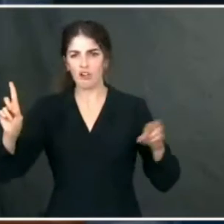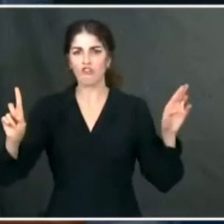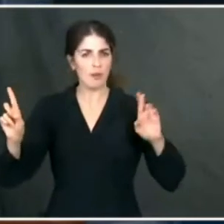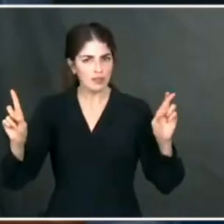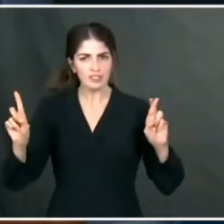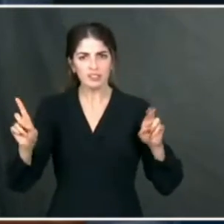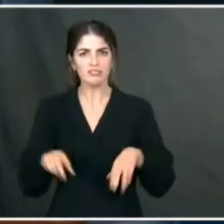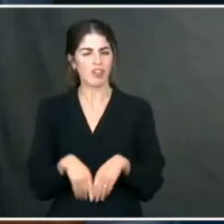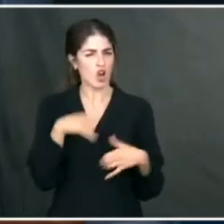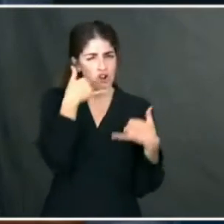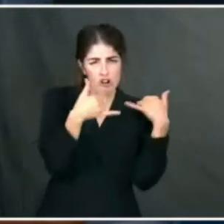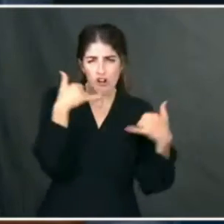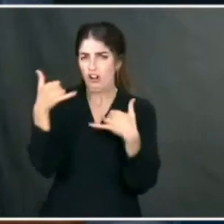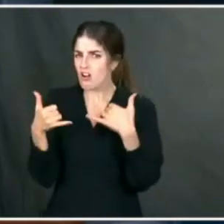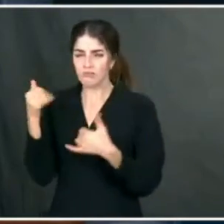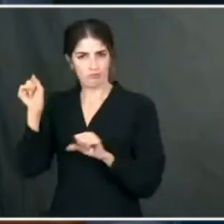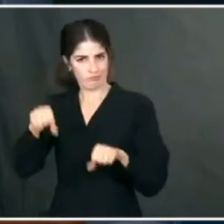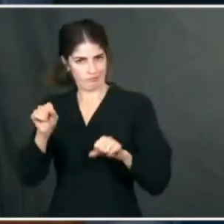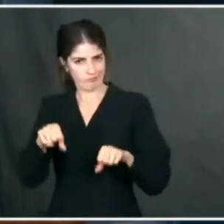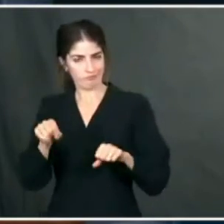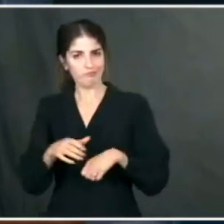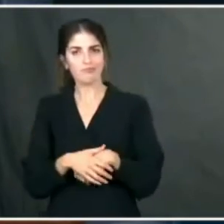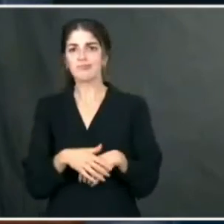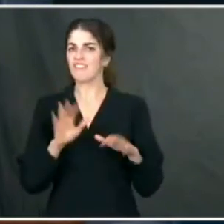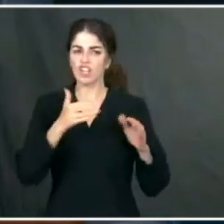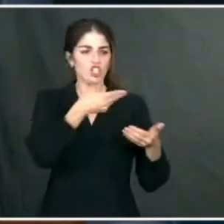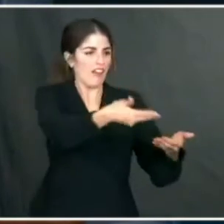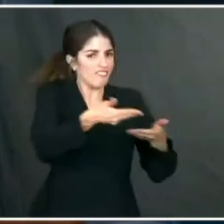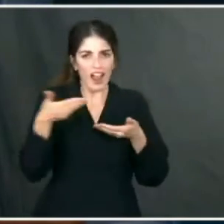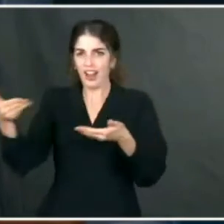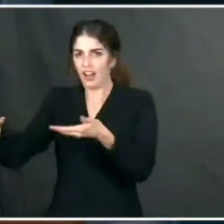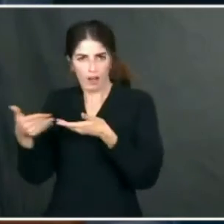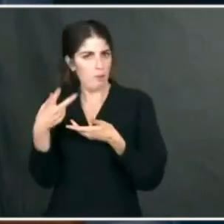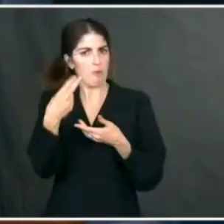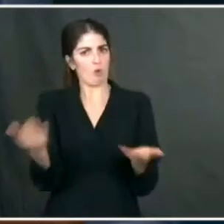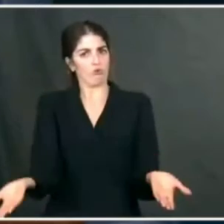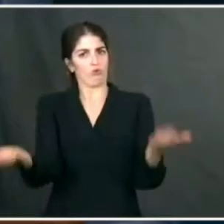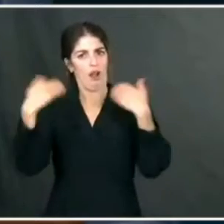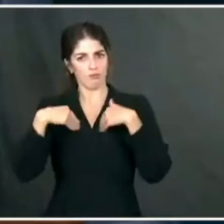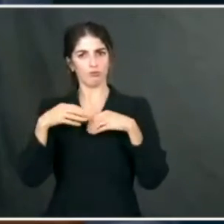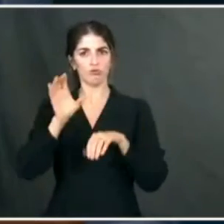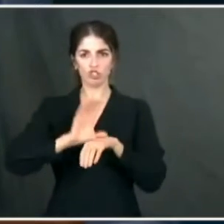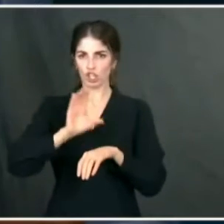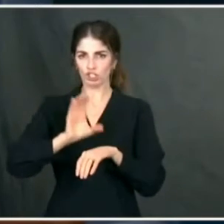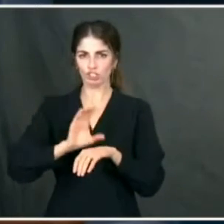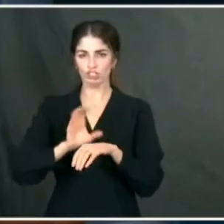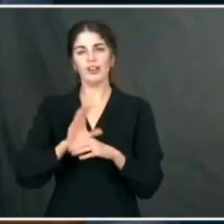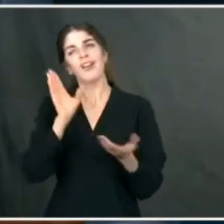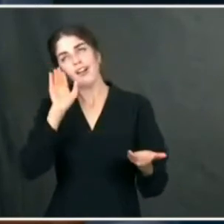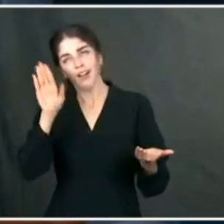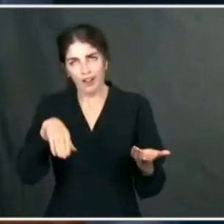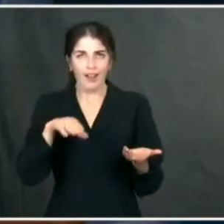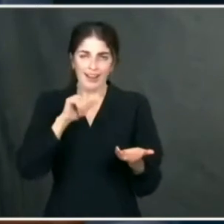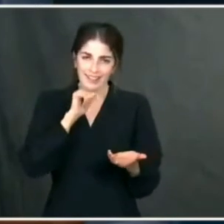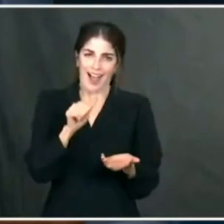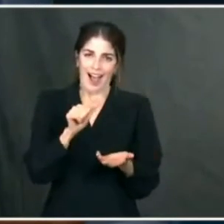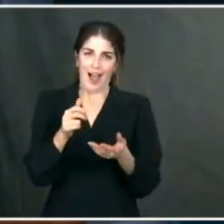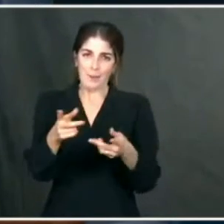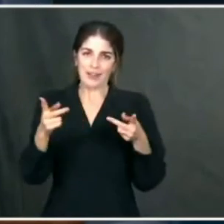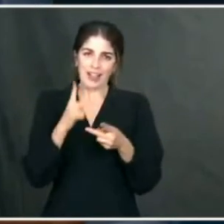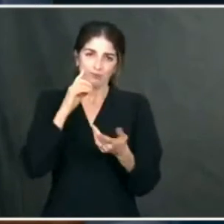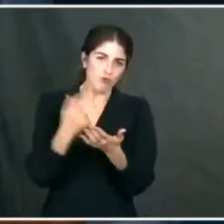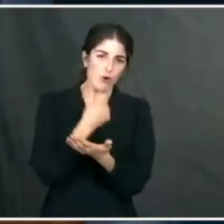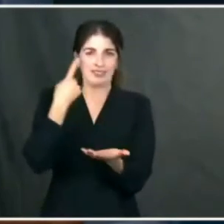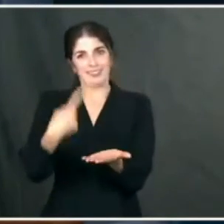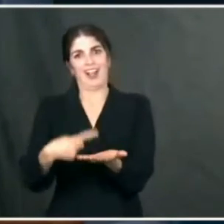He saw, of course, members of both parties. He invited leaders from both parties to join him at church. Obviously, that wasn't really a discussion about